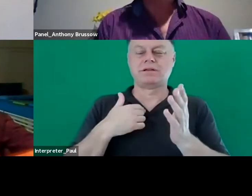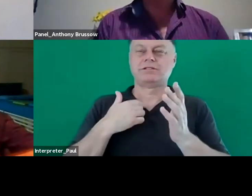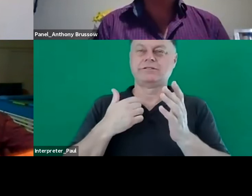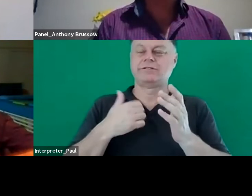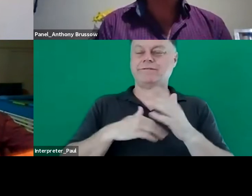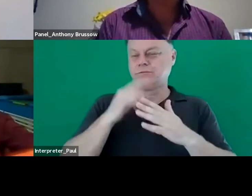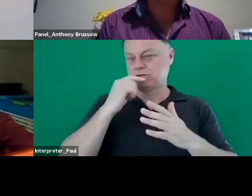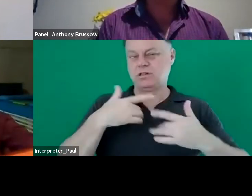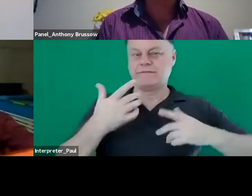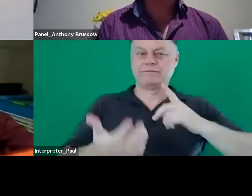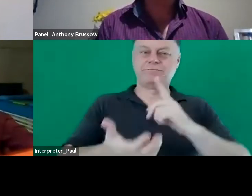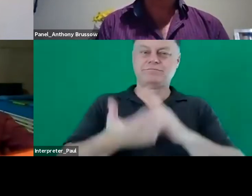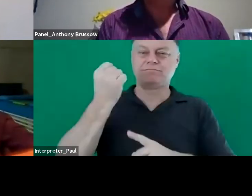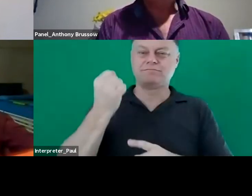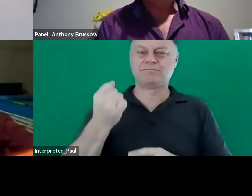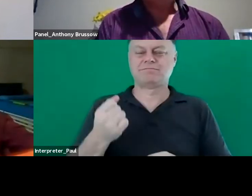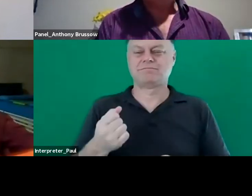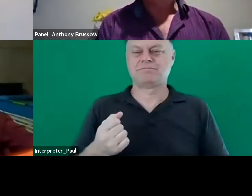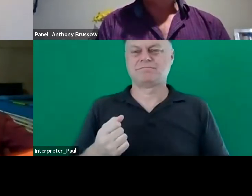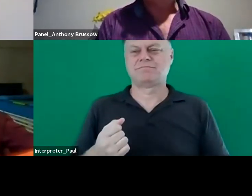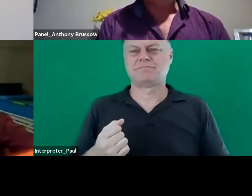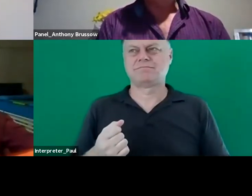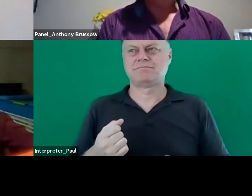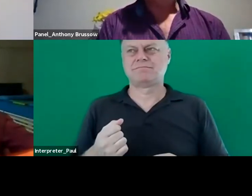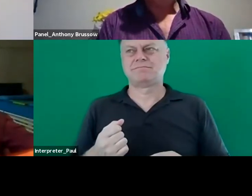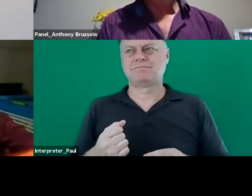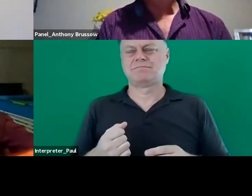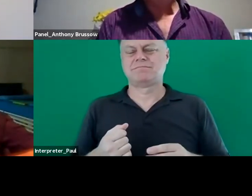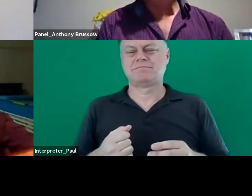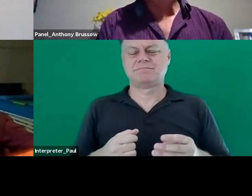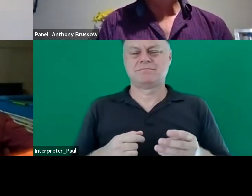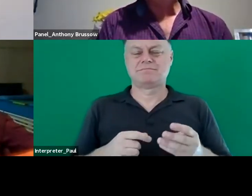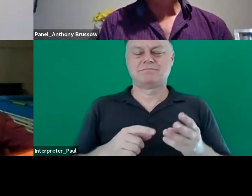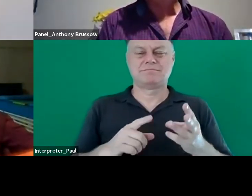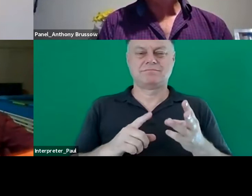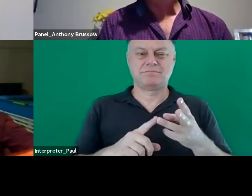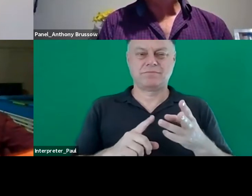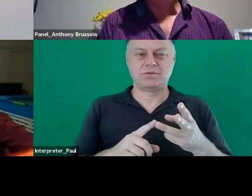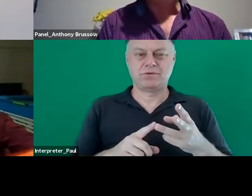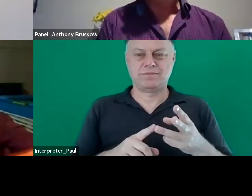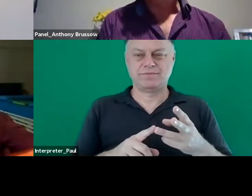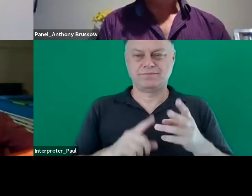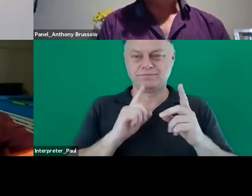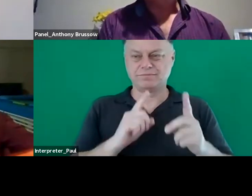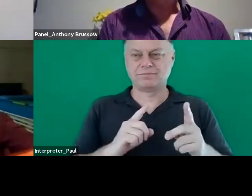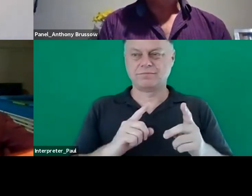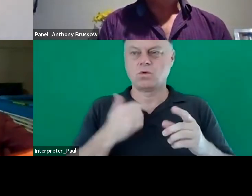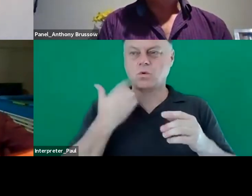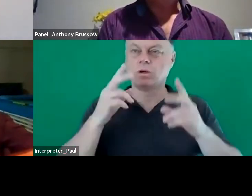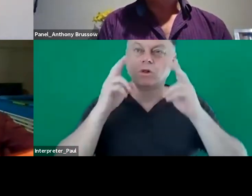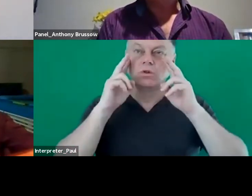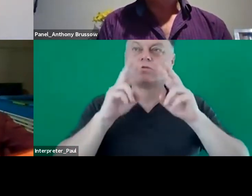potential threat um using as a vehicle of our abilities the third piece of advice is to remain outward looking